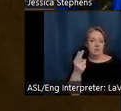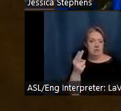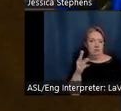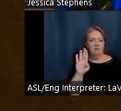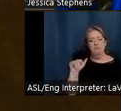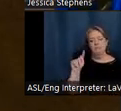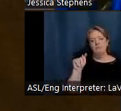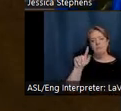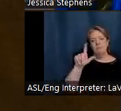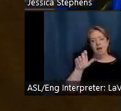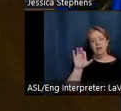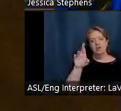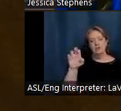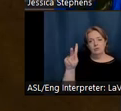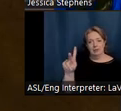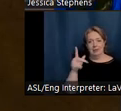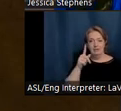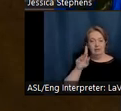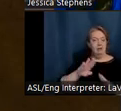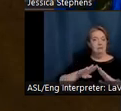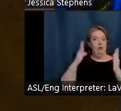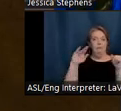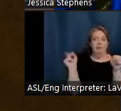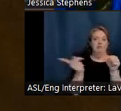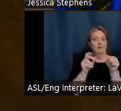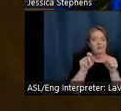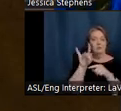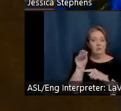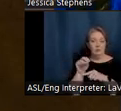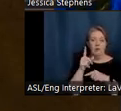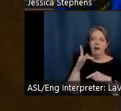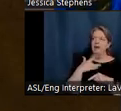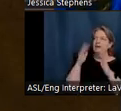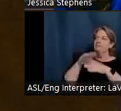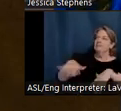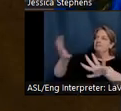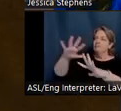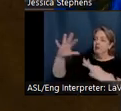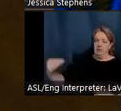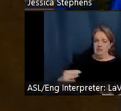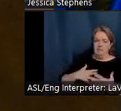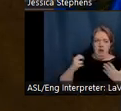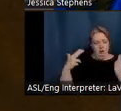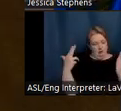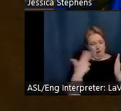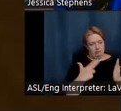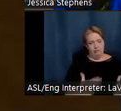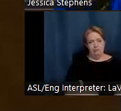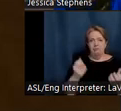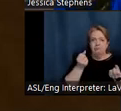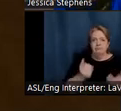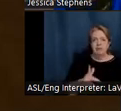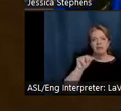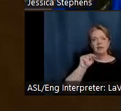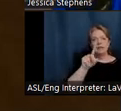He was inspired by nature while in Michigan and did many landscape studies. From his journal, Steele